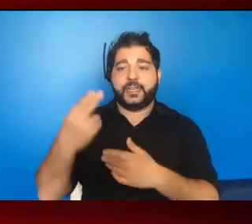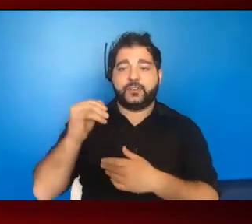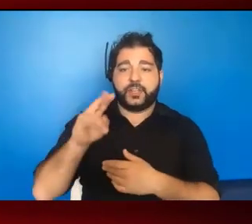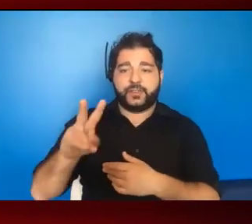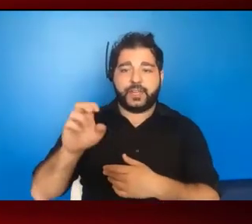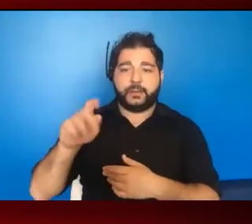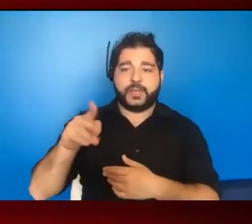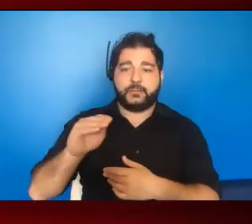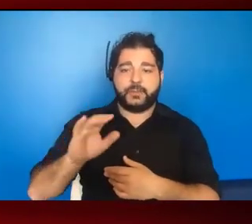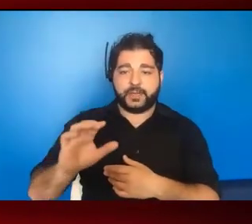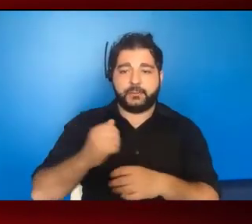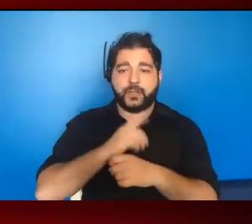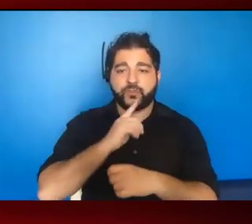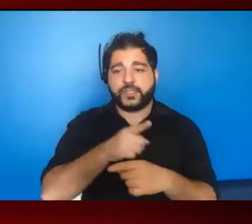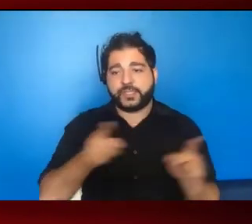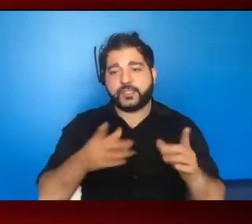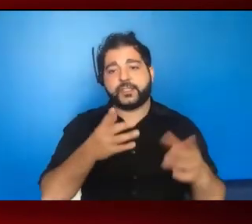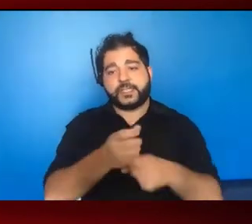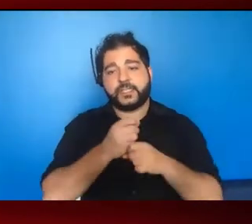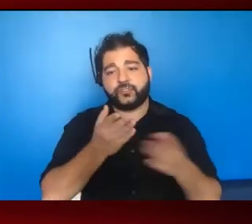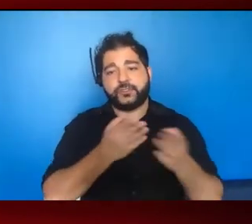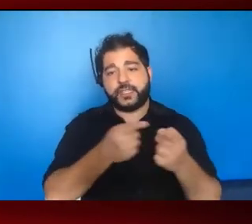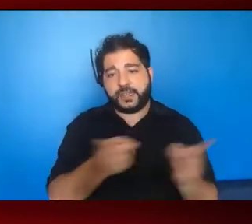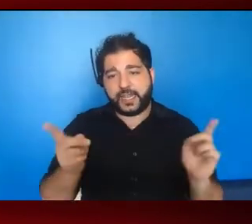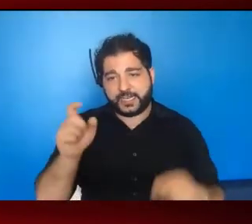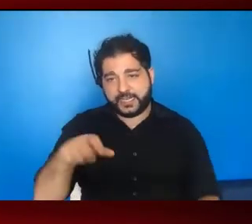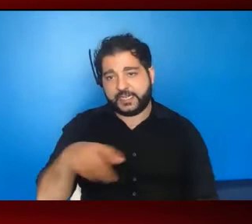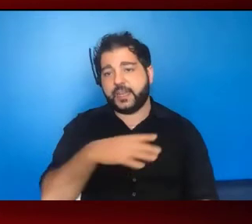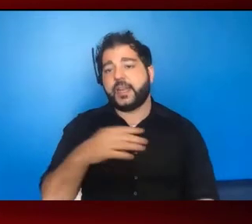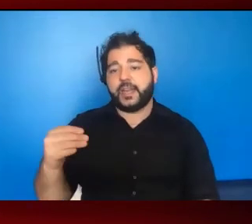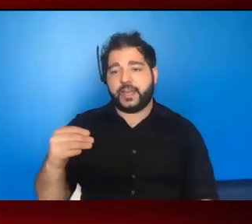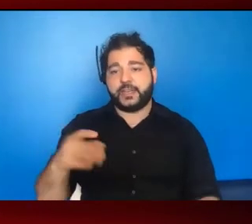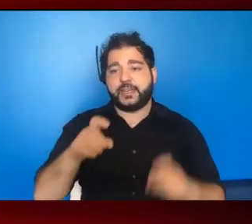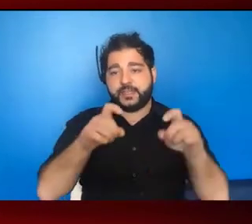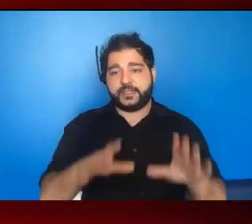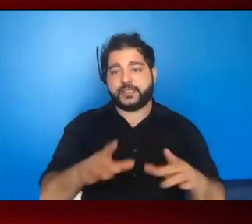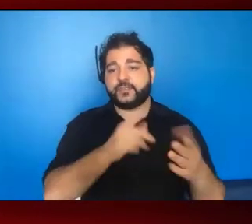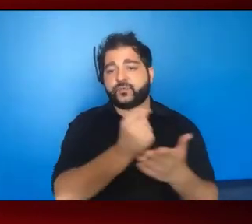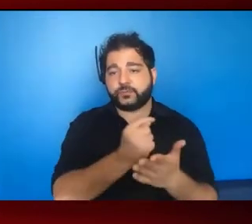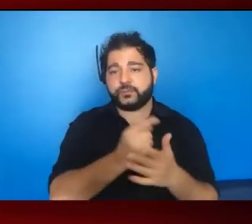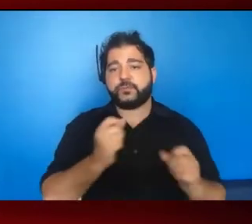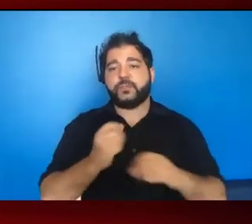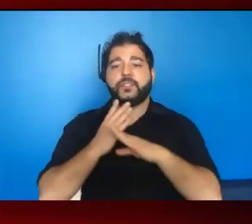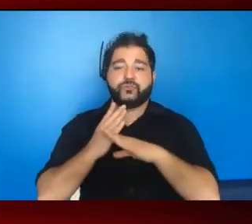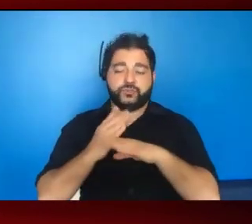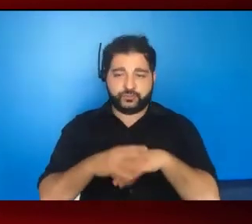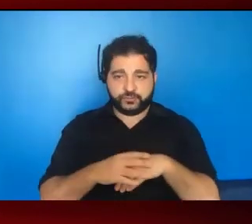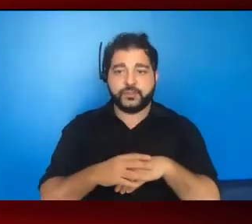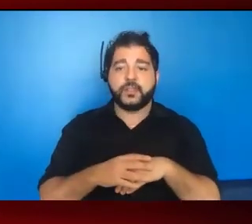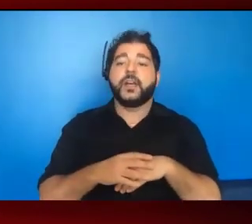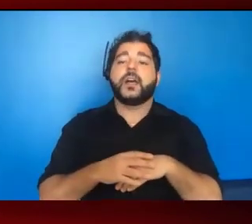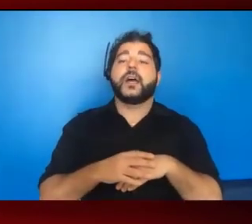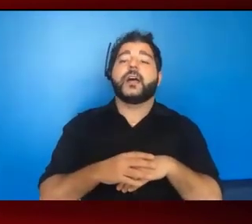epidemic and make sure that they're getting services and testing, treatment, prevention, and